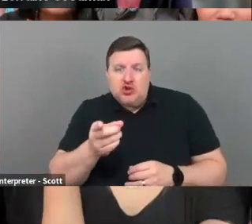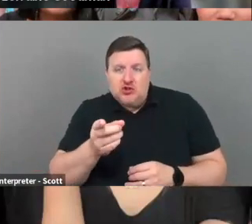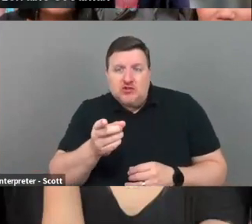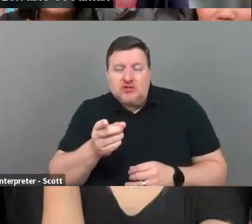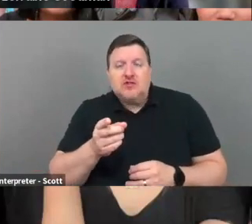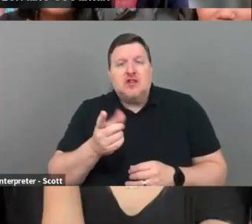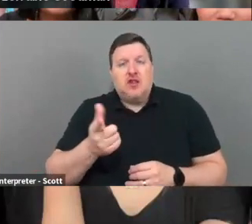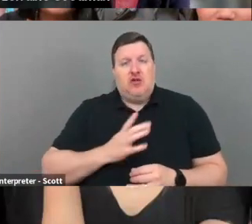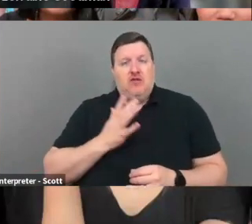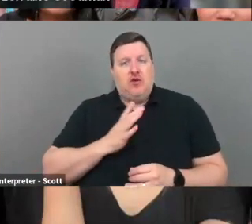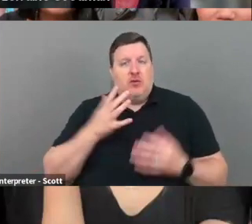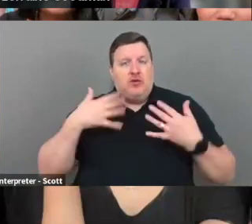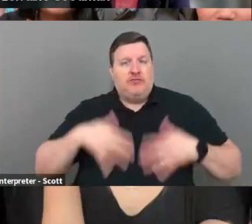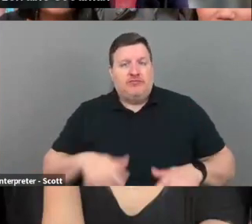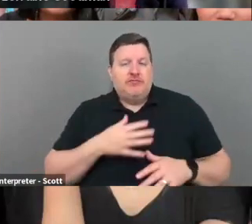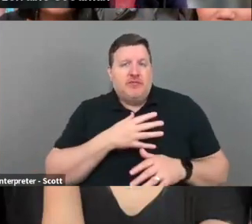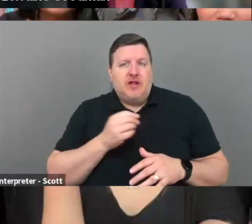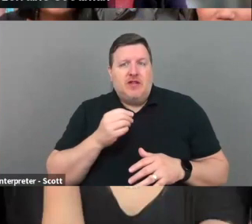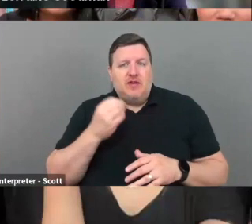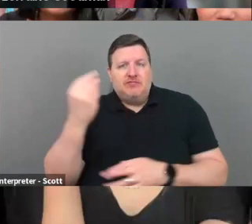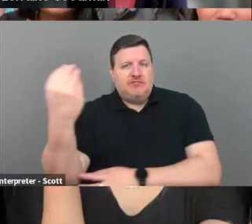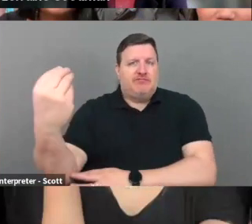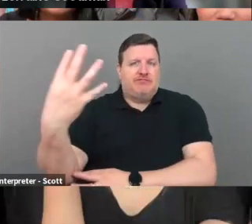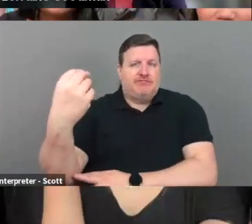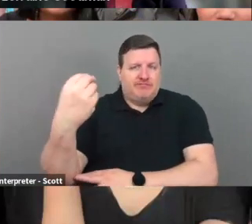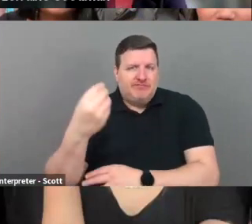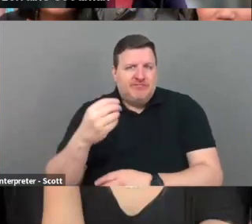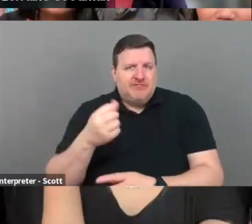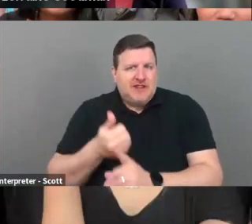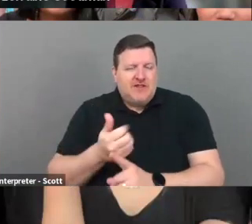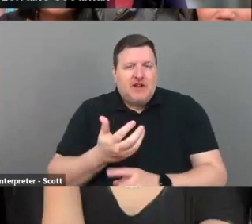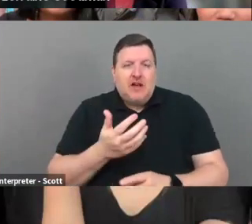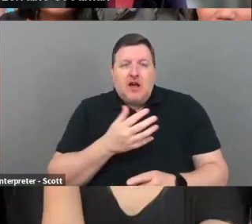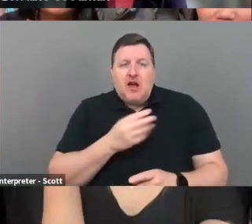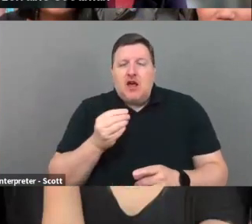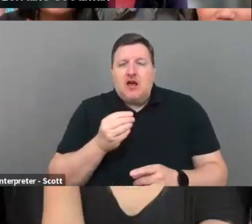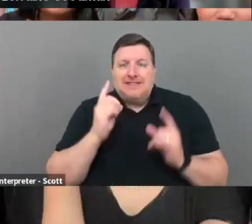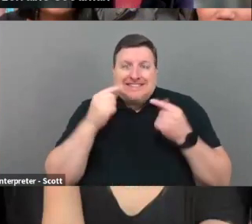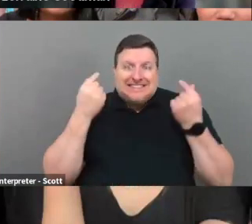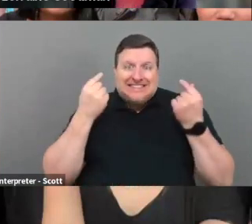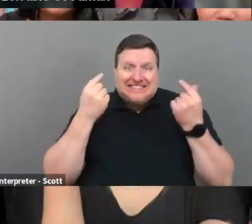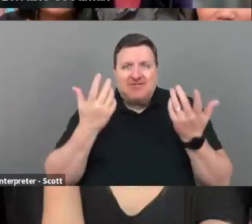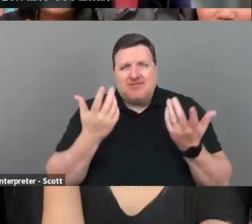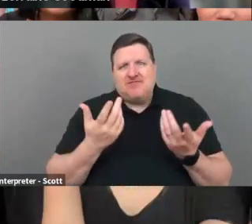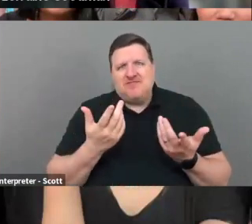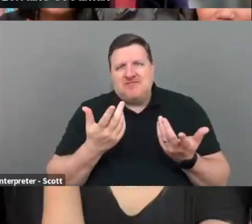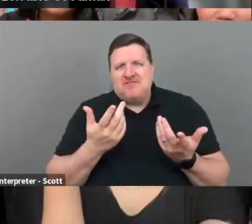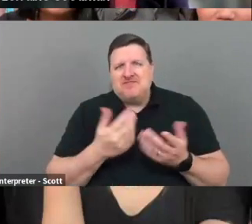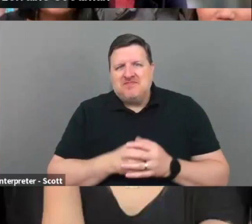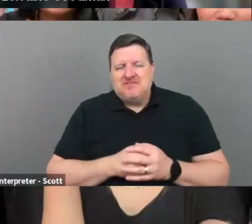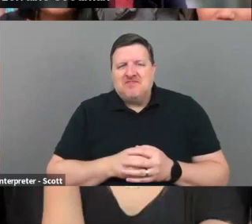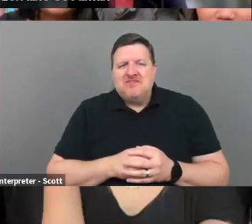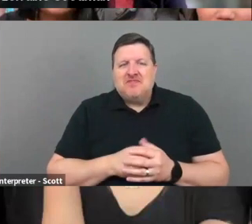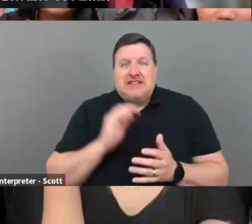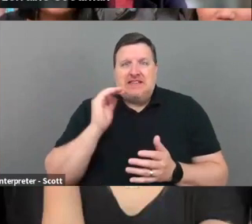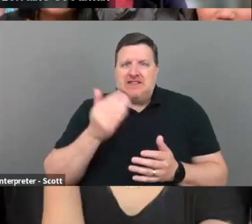their formal attire and they're taking a selfie, right? And they're smiling and smiling and, and grinning and